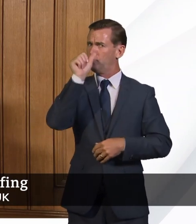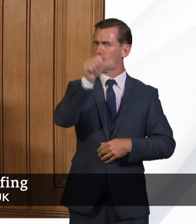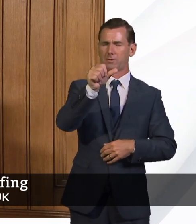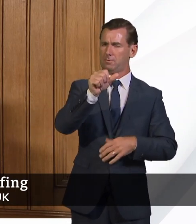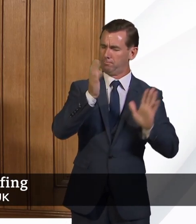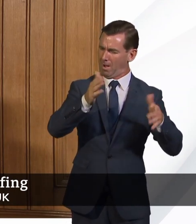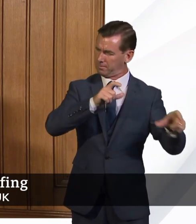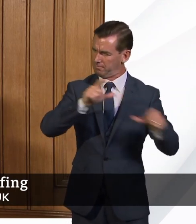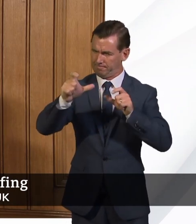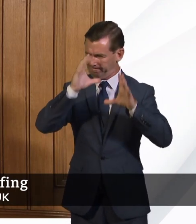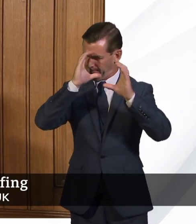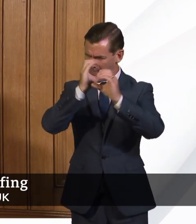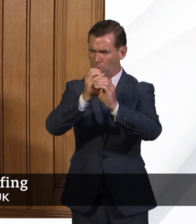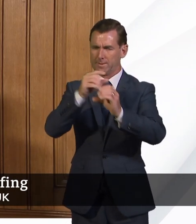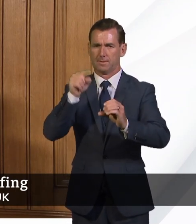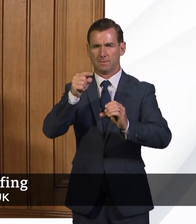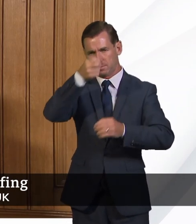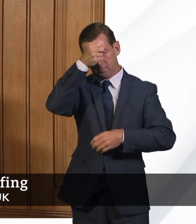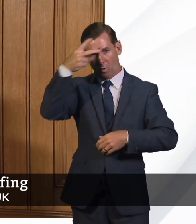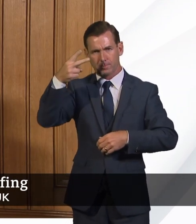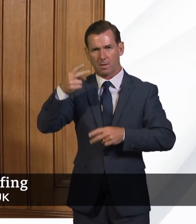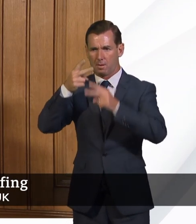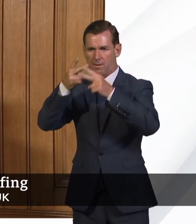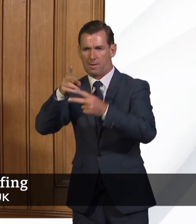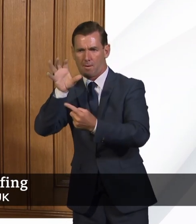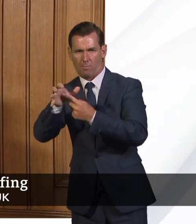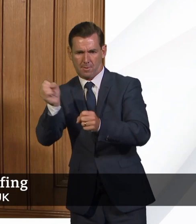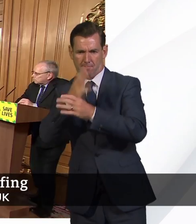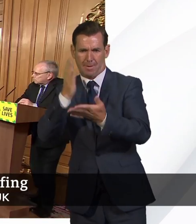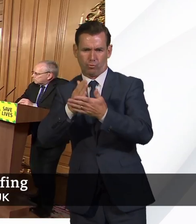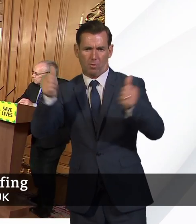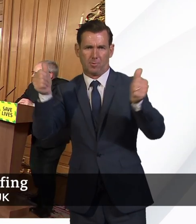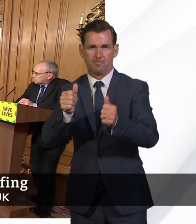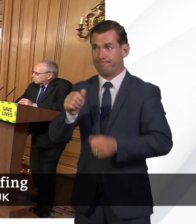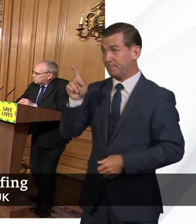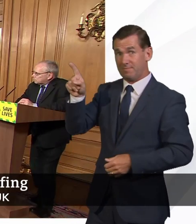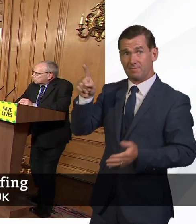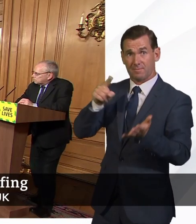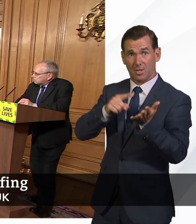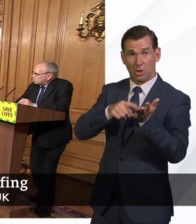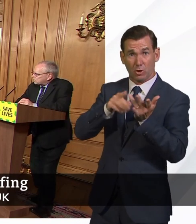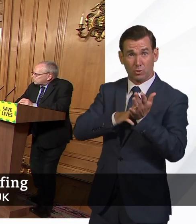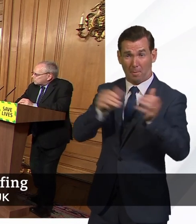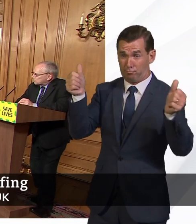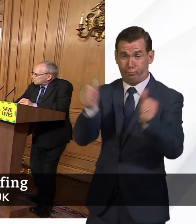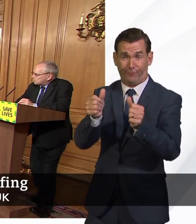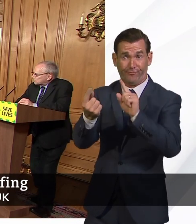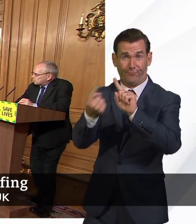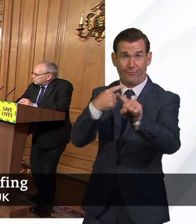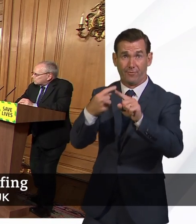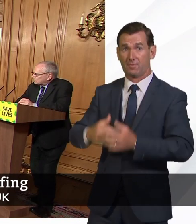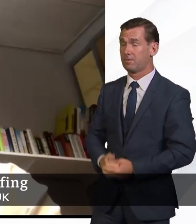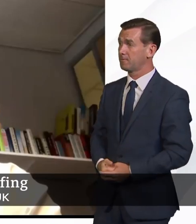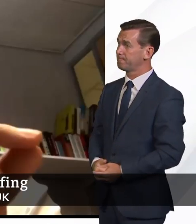continue our focus on and ensure we control. Tom, you want to come in very briefly? Just quickly then, why do you think